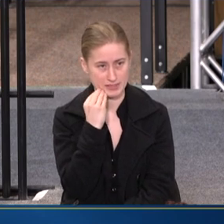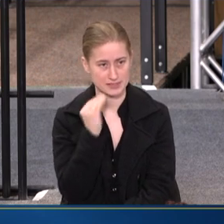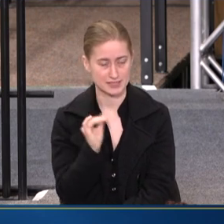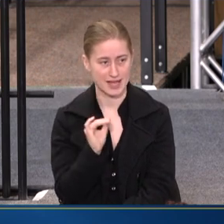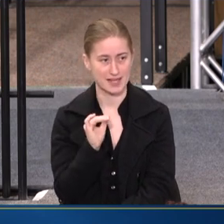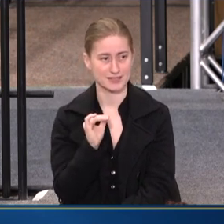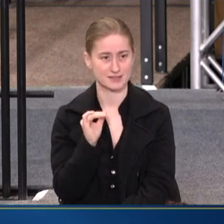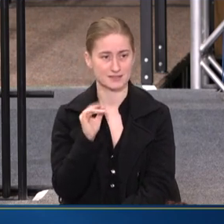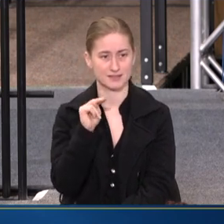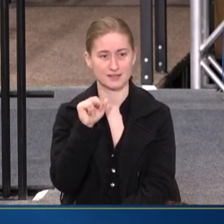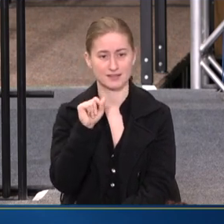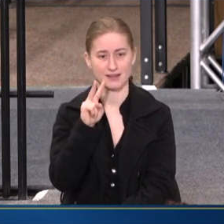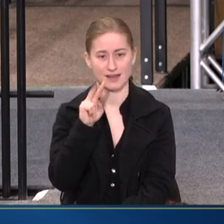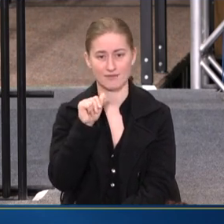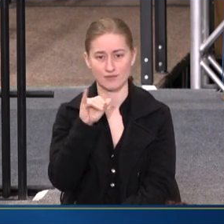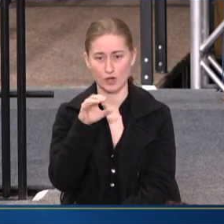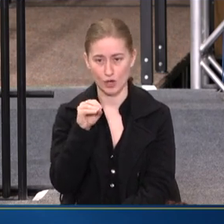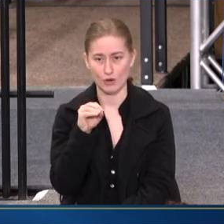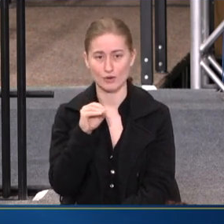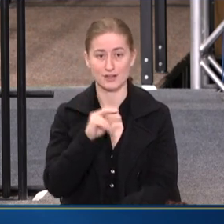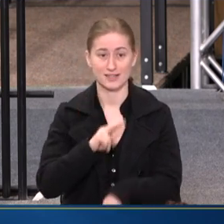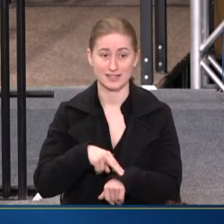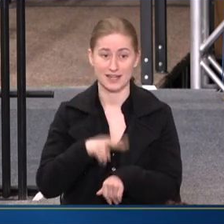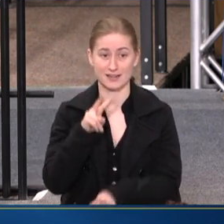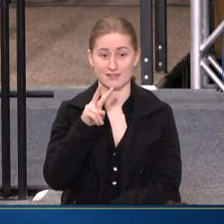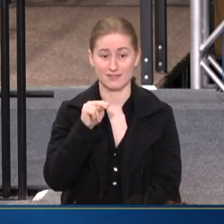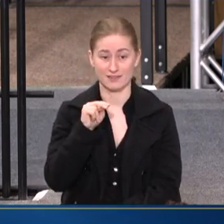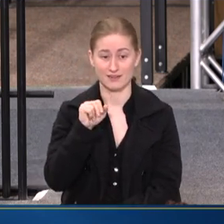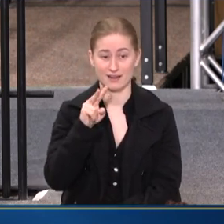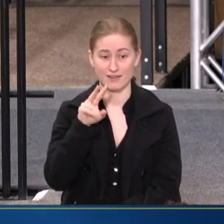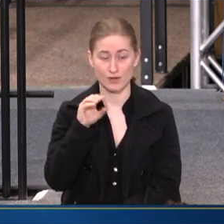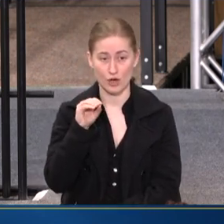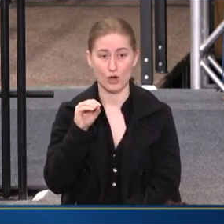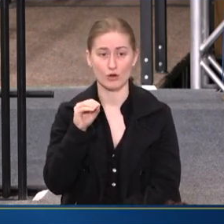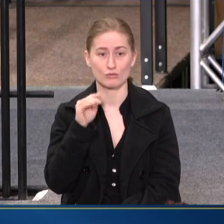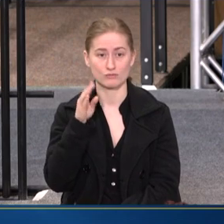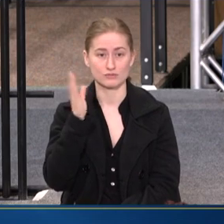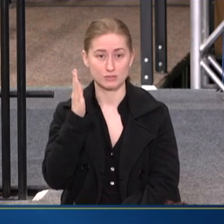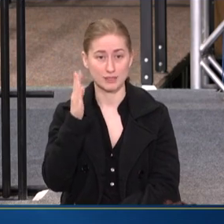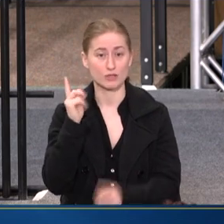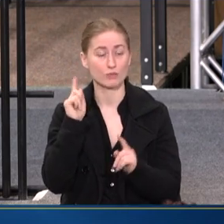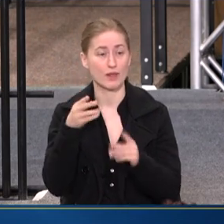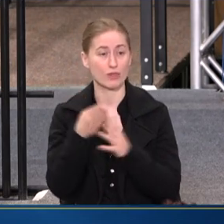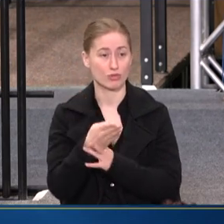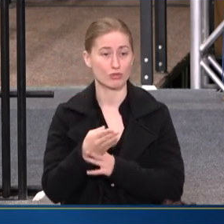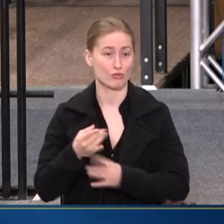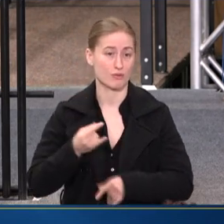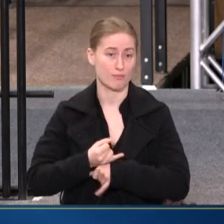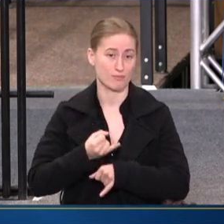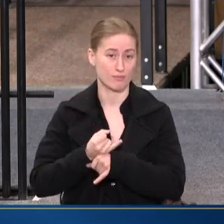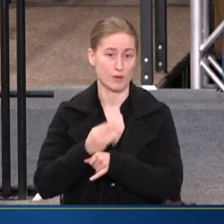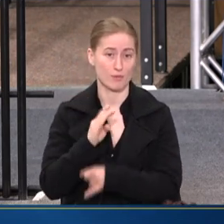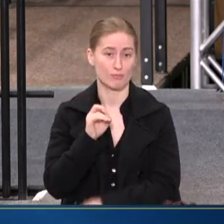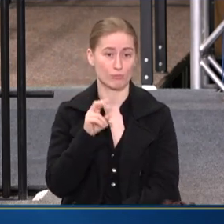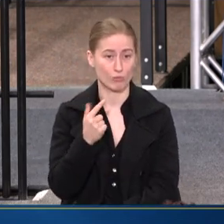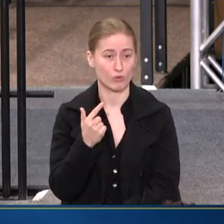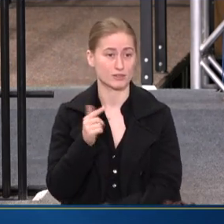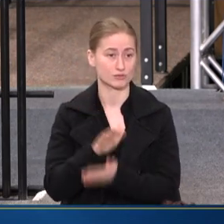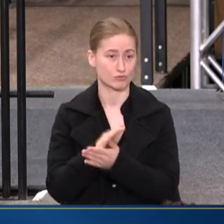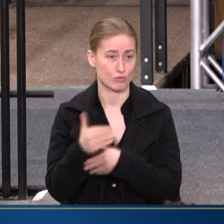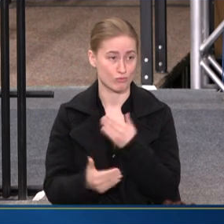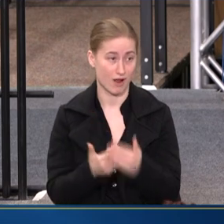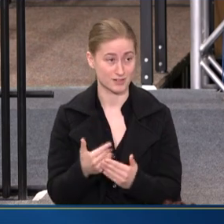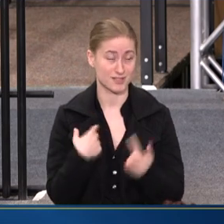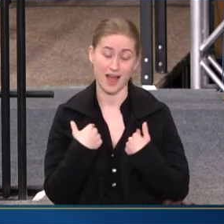NAVAHO SPEAKER, NATIVE NAVAHO SPEAKER, WHO WENT THROUGH THE BOARDING SCHOOL PROCESS. AND WHILE I DIDN'T GO THROUGH THAT PROCESS MYSELF,